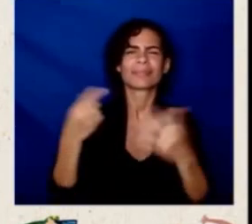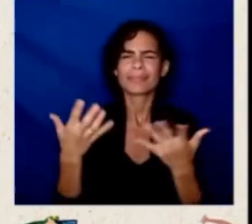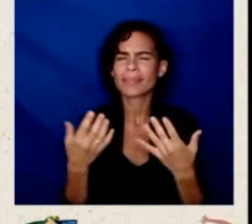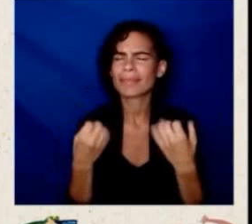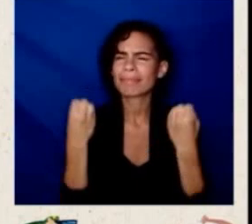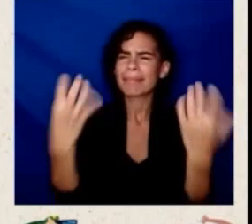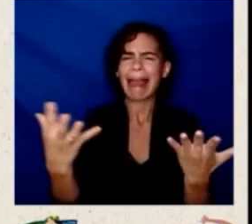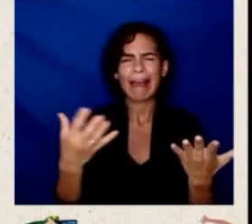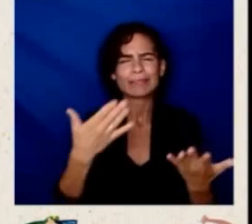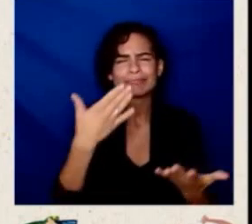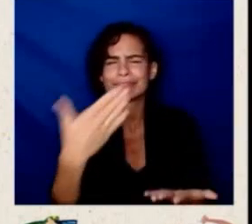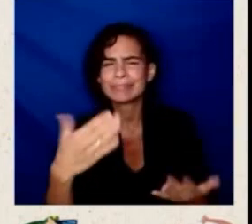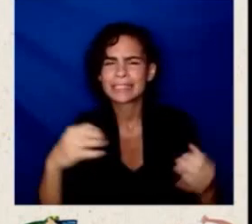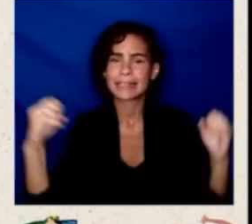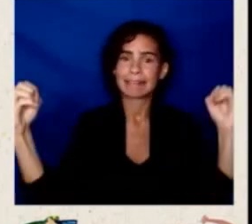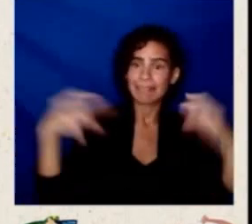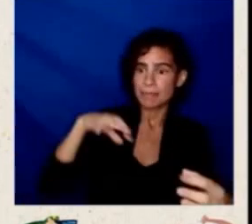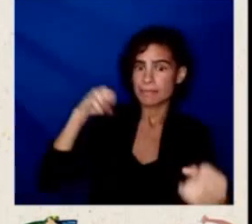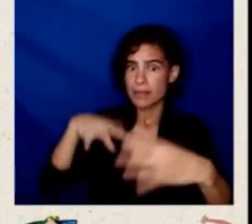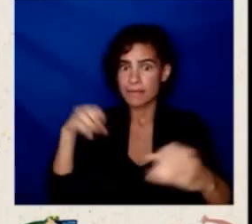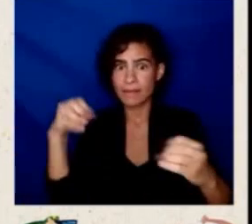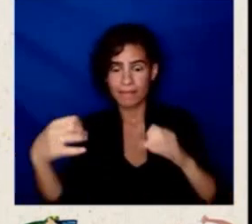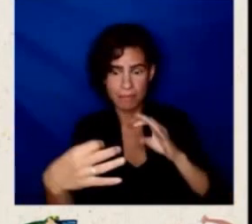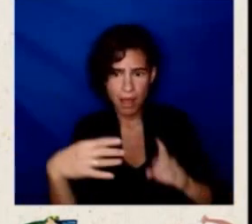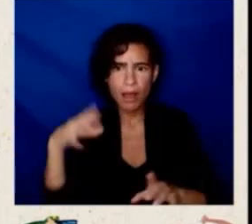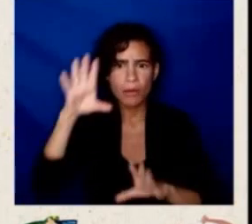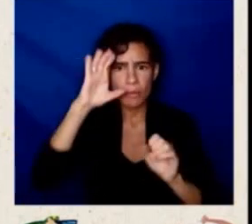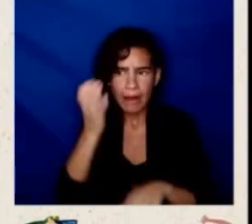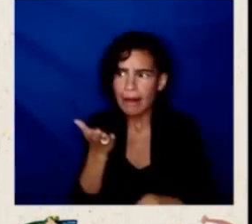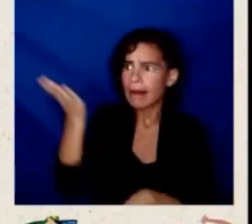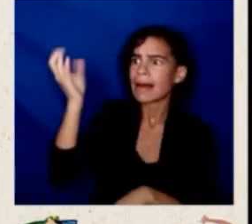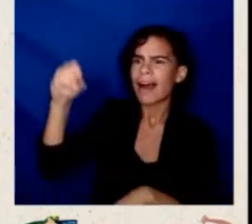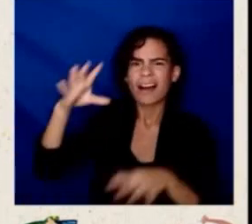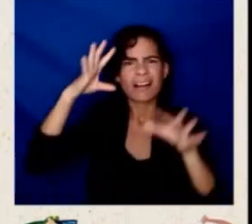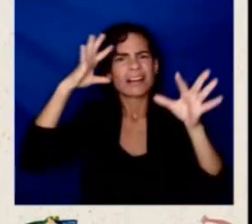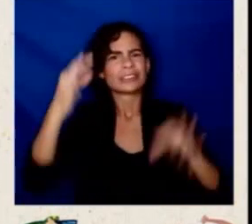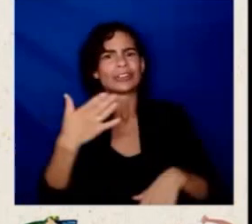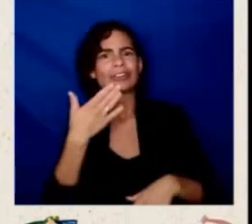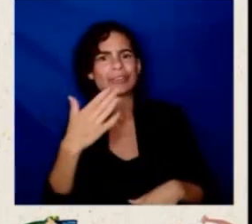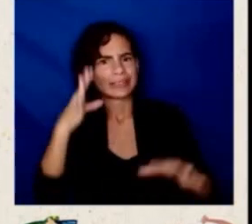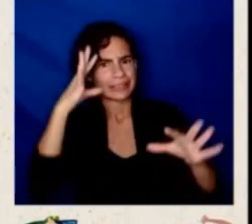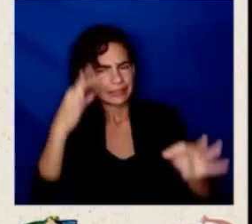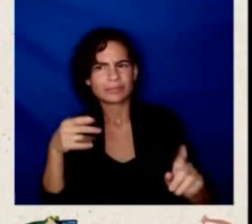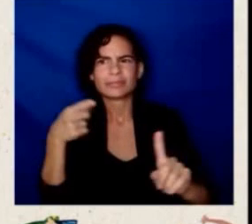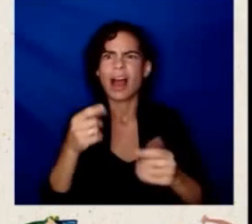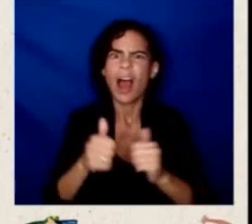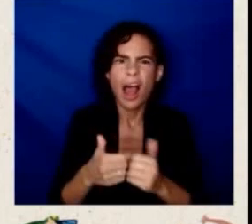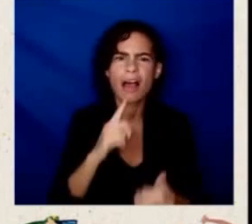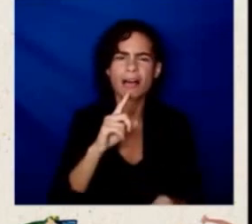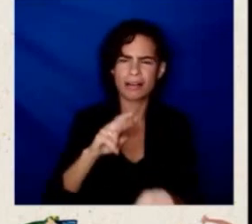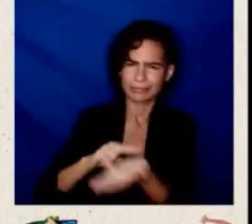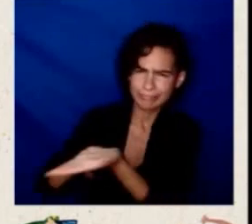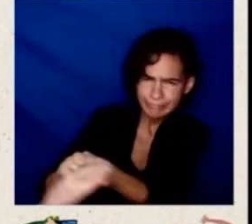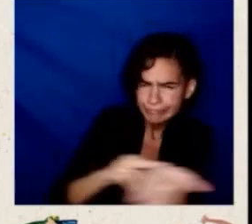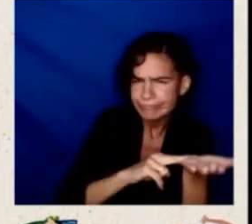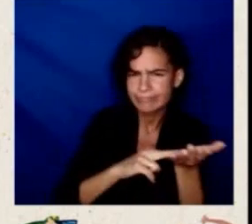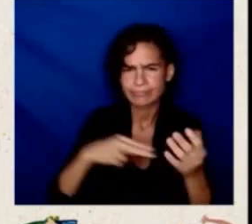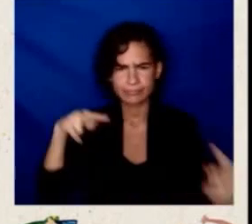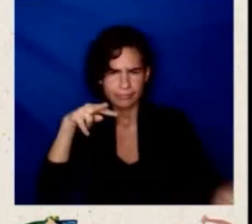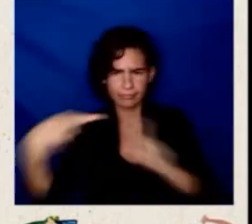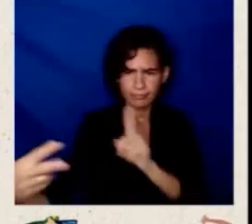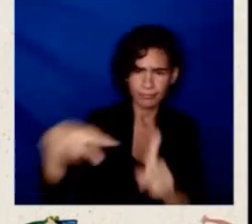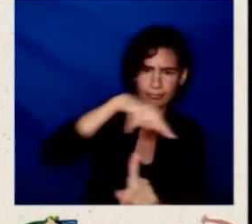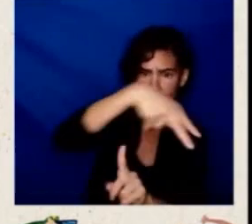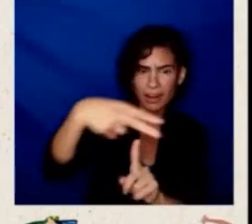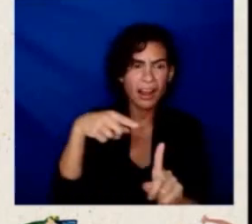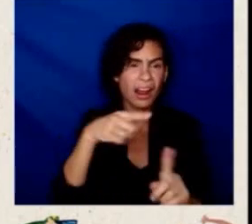if you incorporated people come from the various experiences, you're not going to leave people out. And it used to be the case where I think we would look